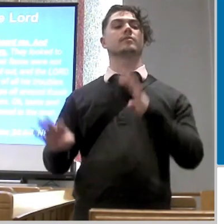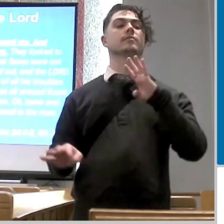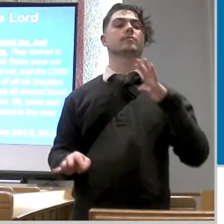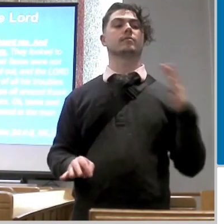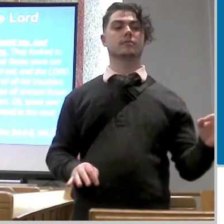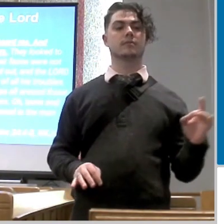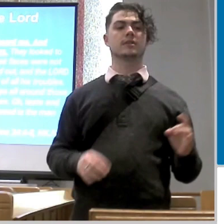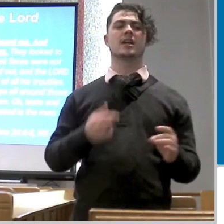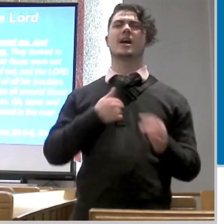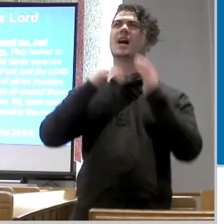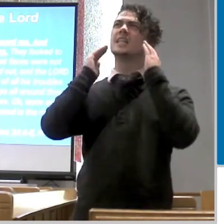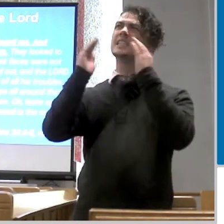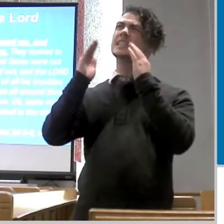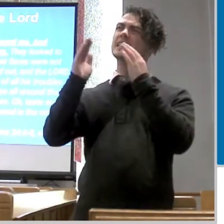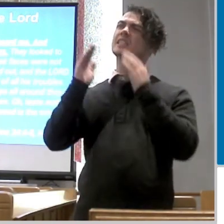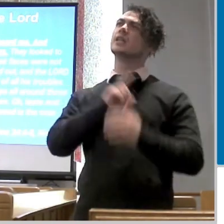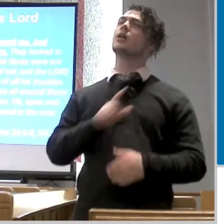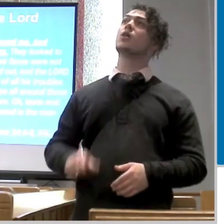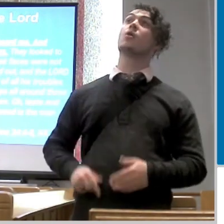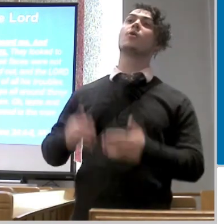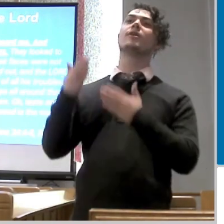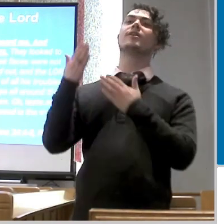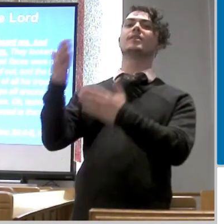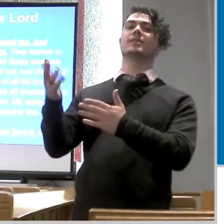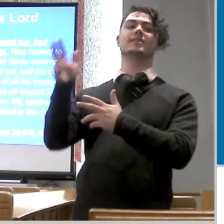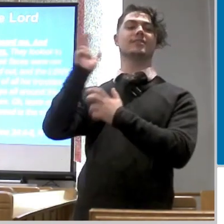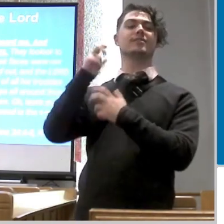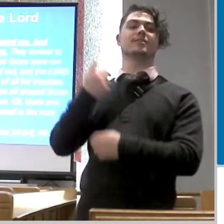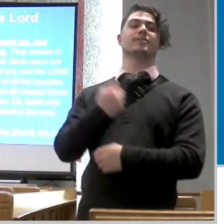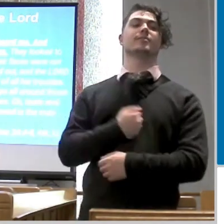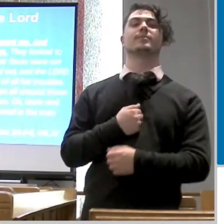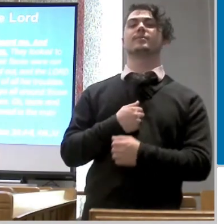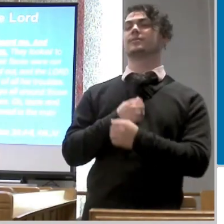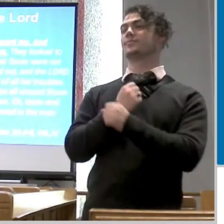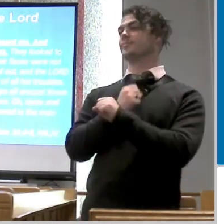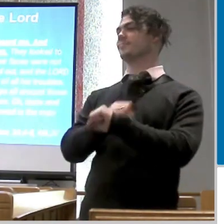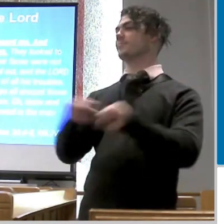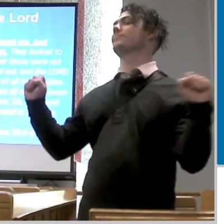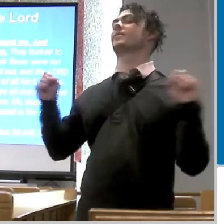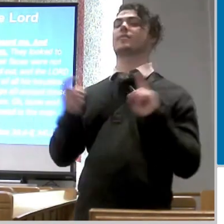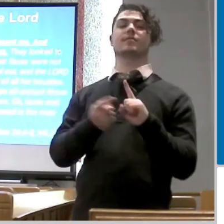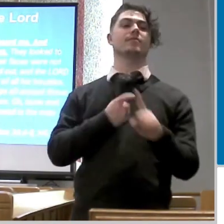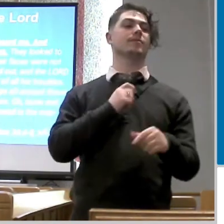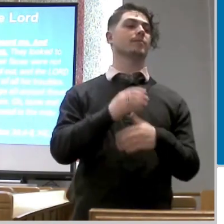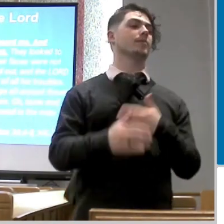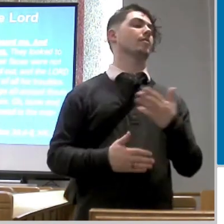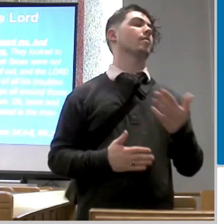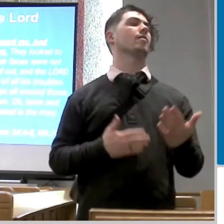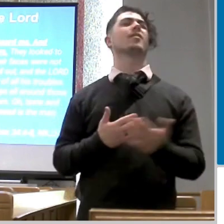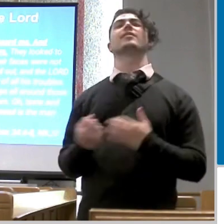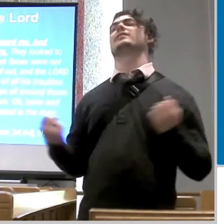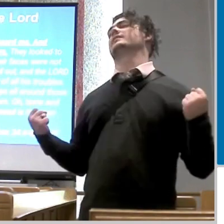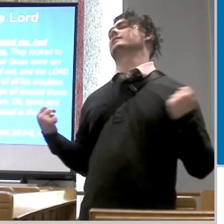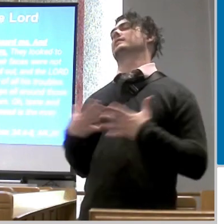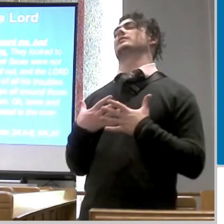4 through 8 i sought the lord and he heard me and he delivered me from all my fears